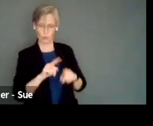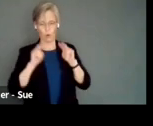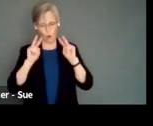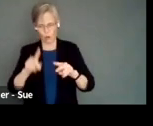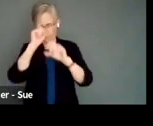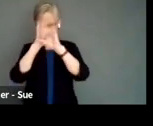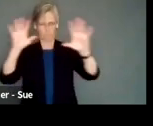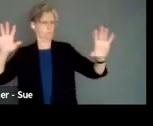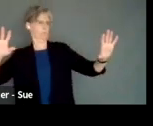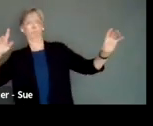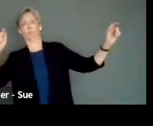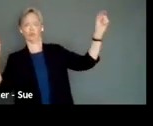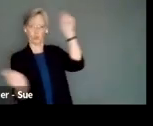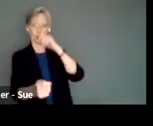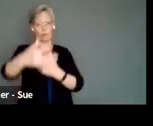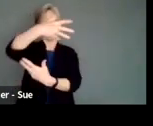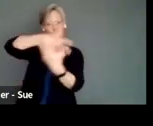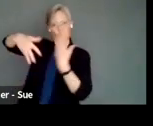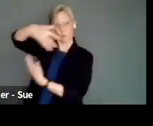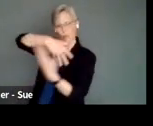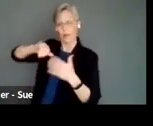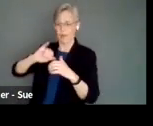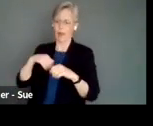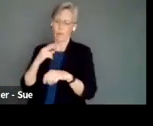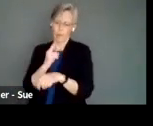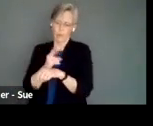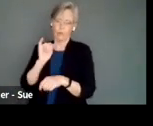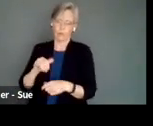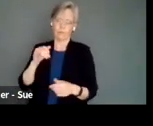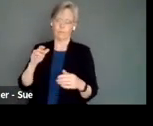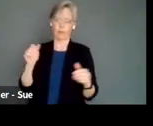transformation. And that's why, how we use our theater of the oppressed practice.